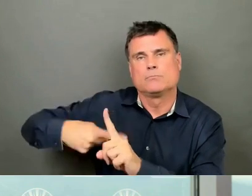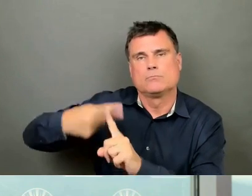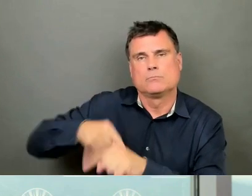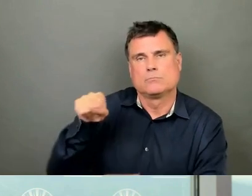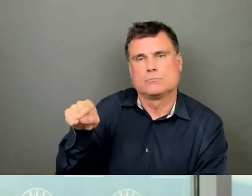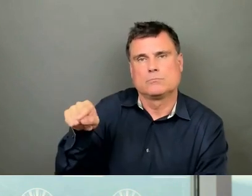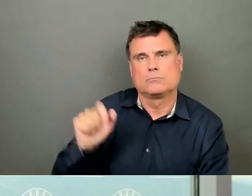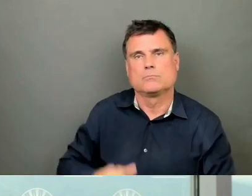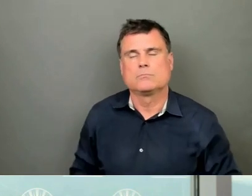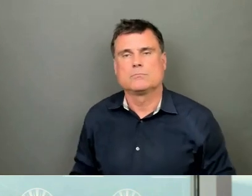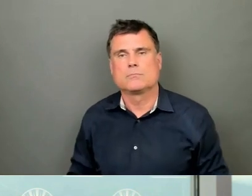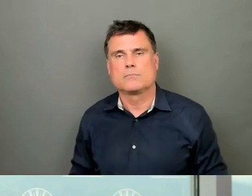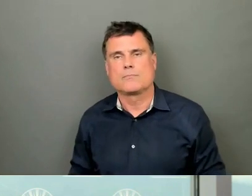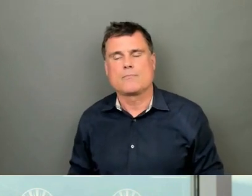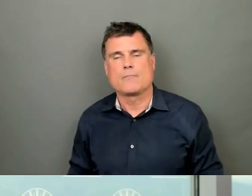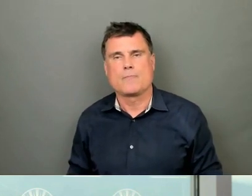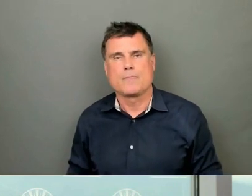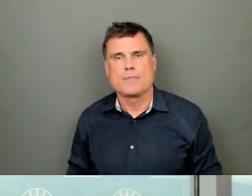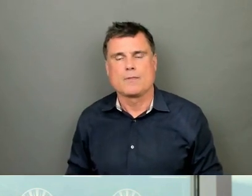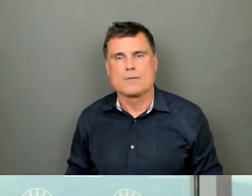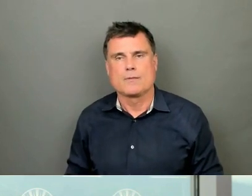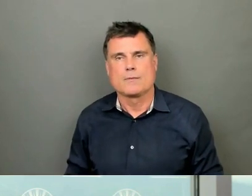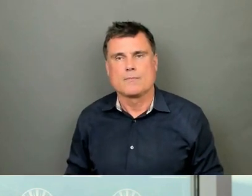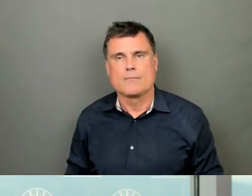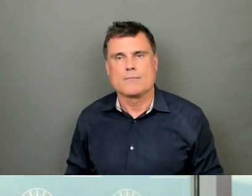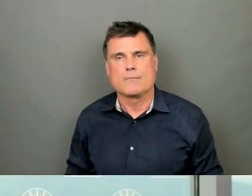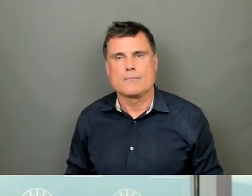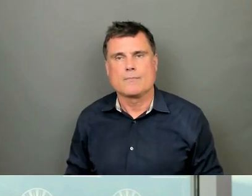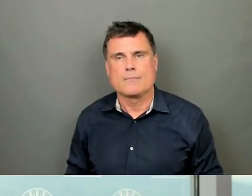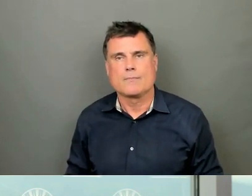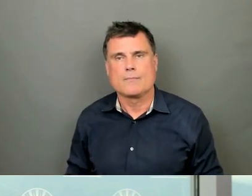Our next question is from Ben Milger. CTV, please go ahead.